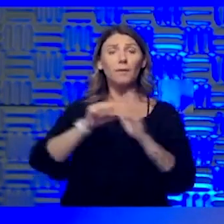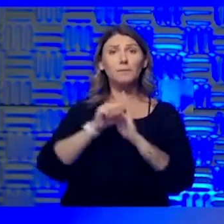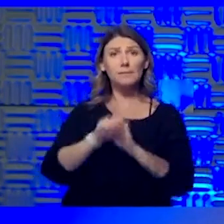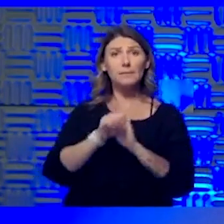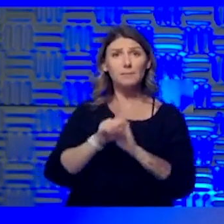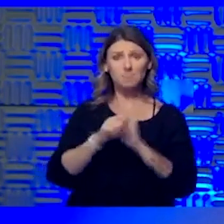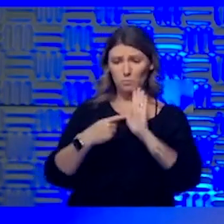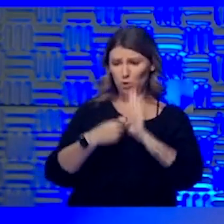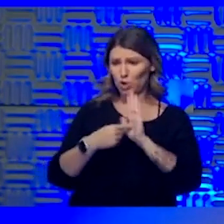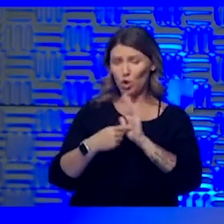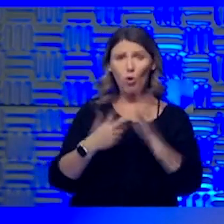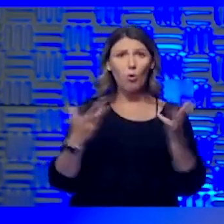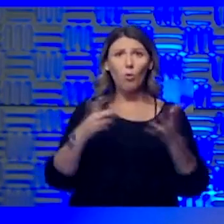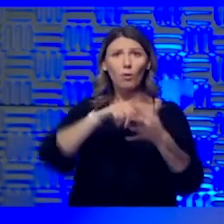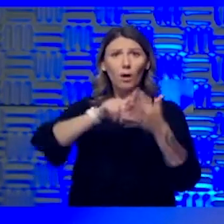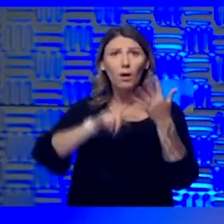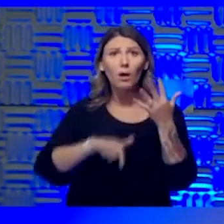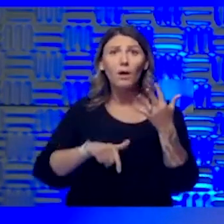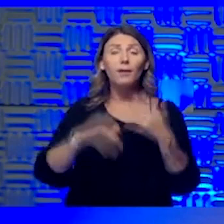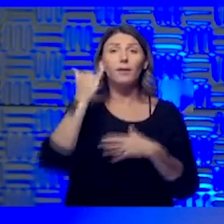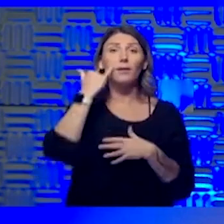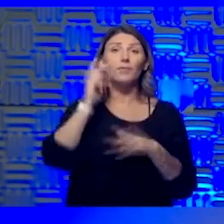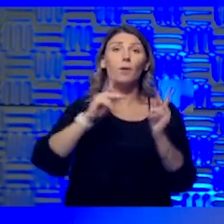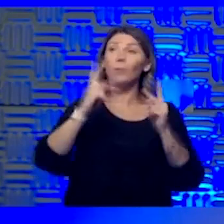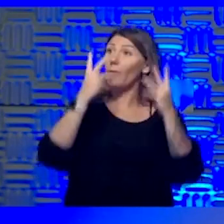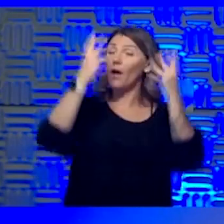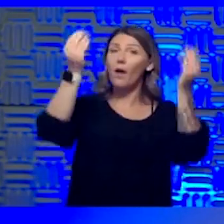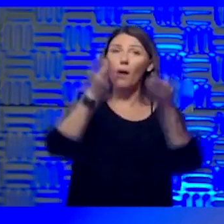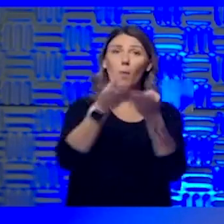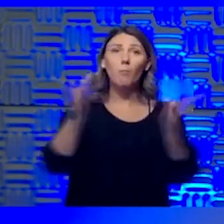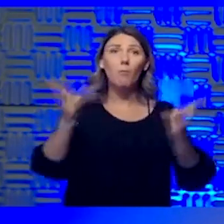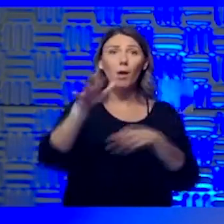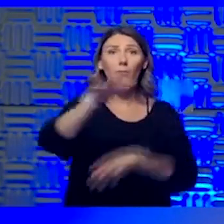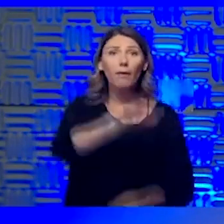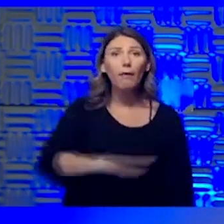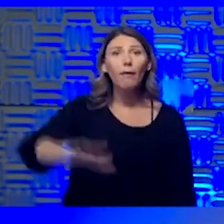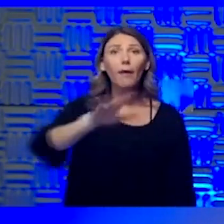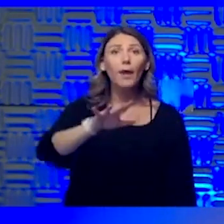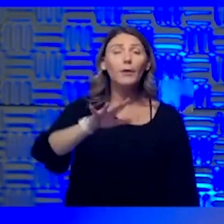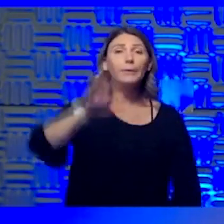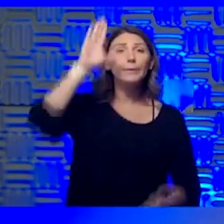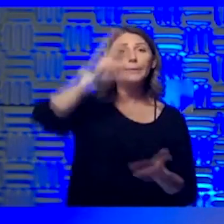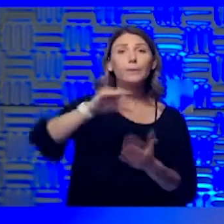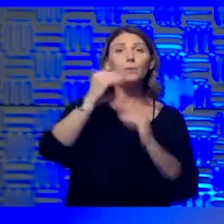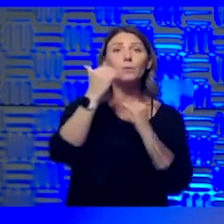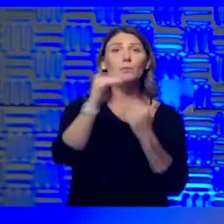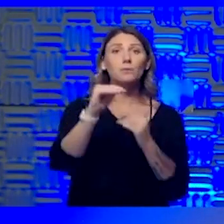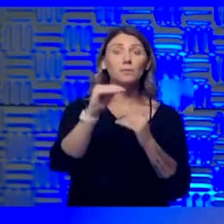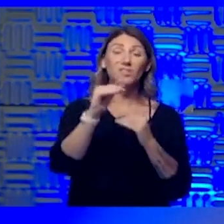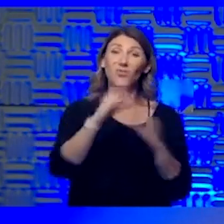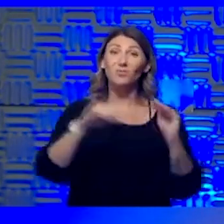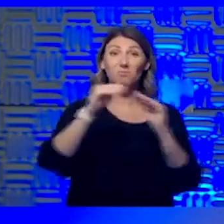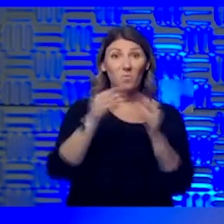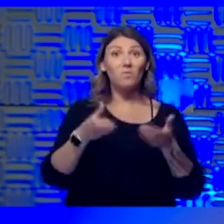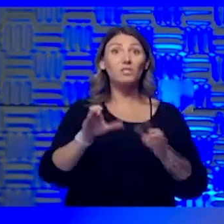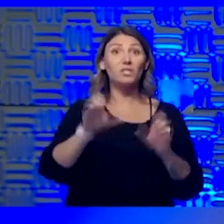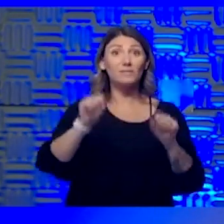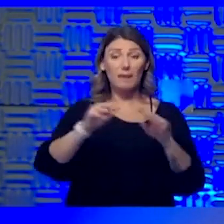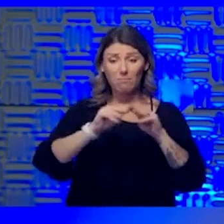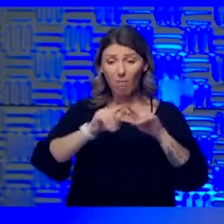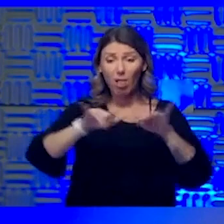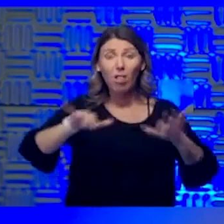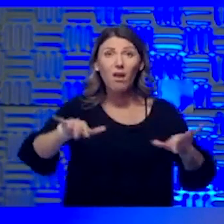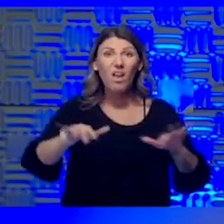get out to be in more public areas, less restrictions, there's a very real chance that that could spread more to become the